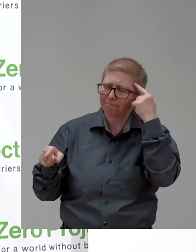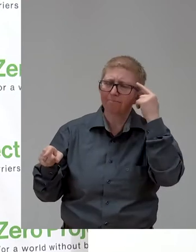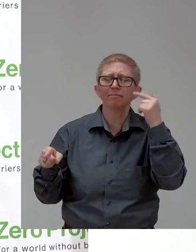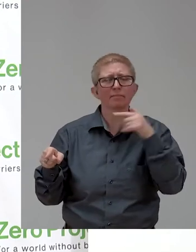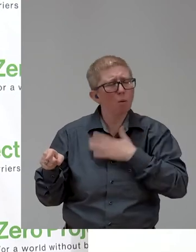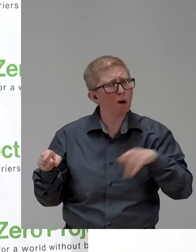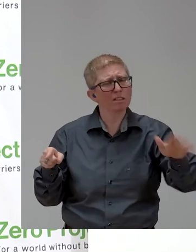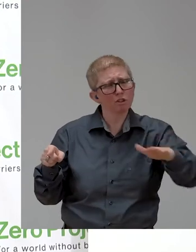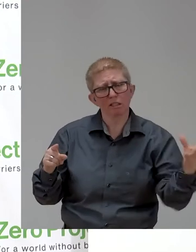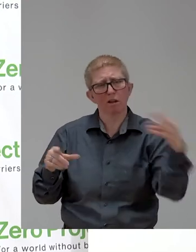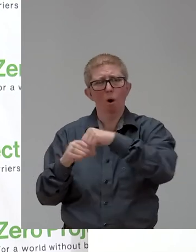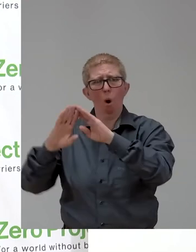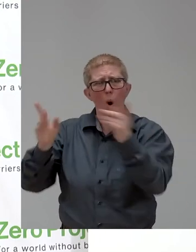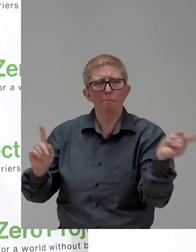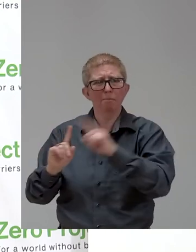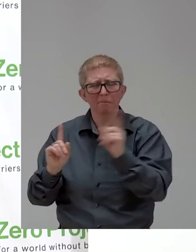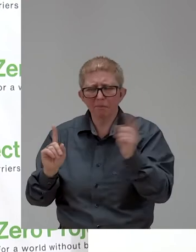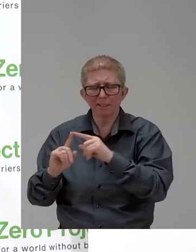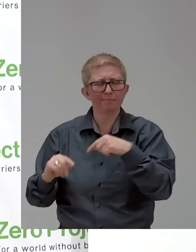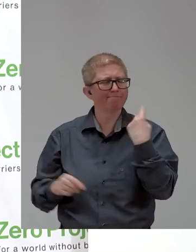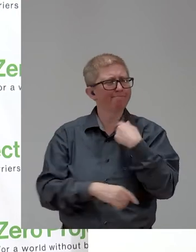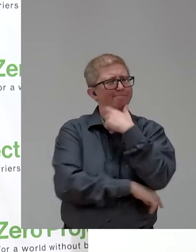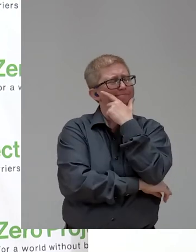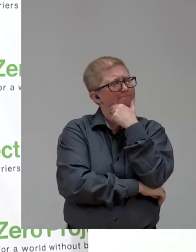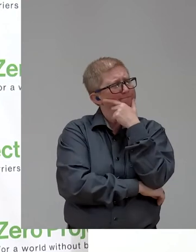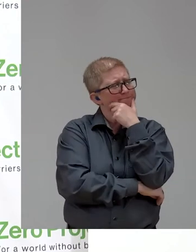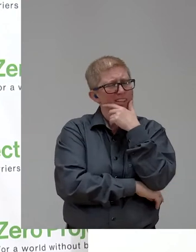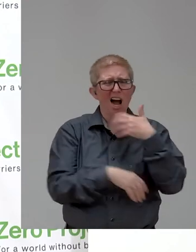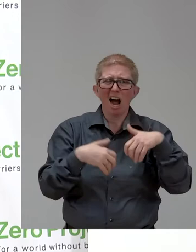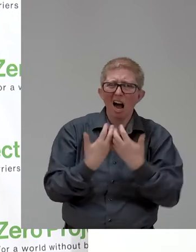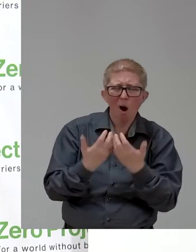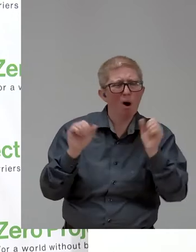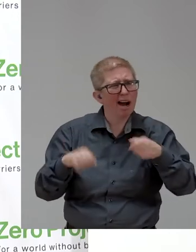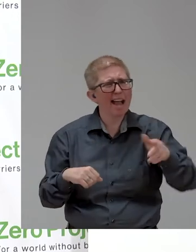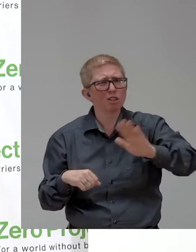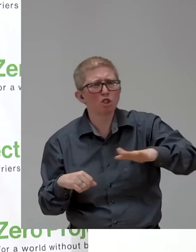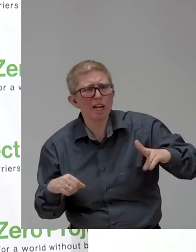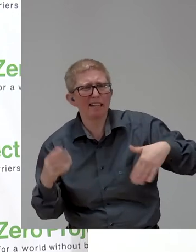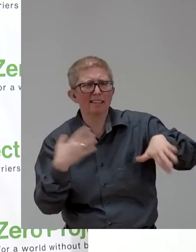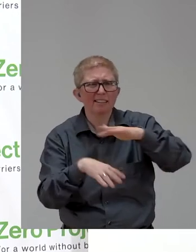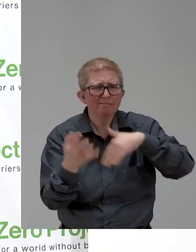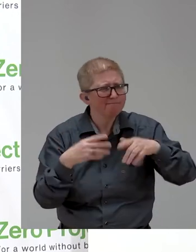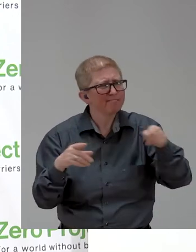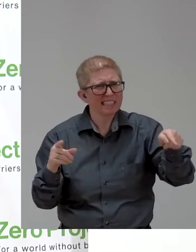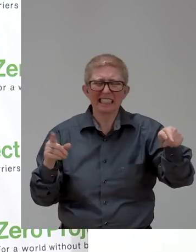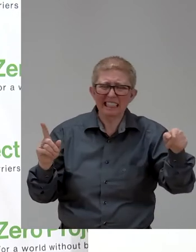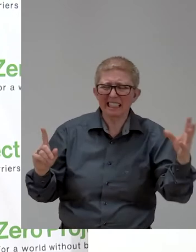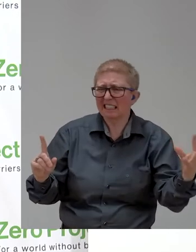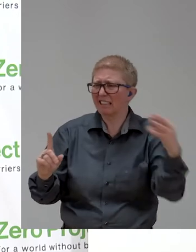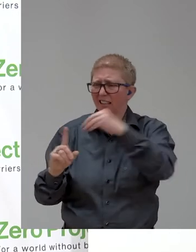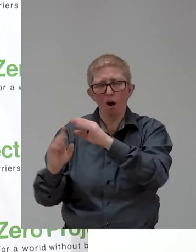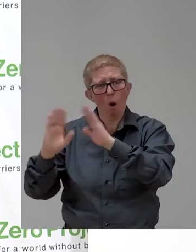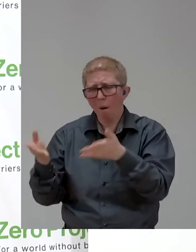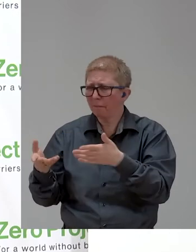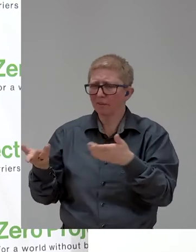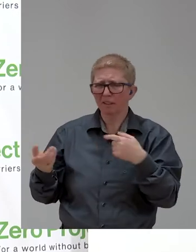children and families, but we couldn't find them. So we asked them what would they have need, what need they would